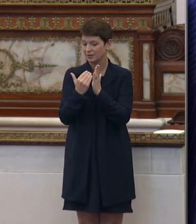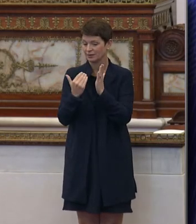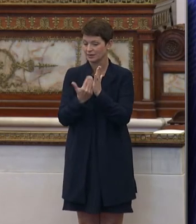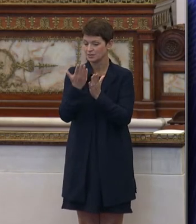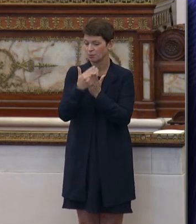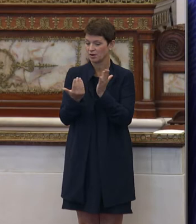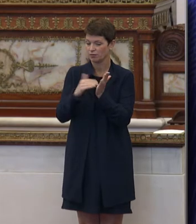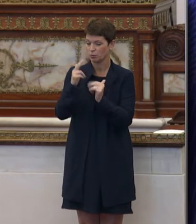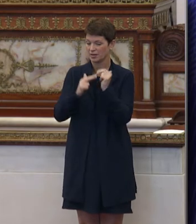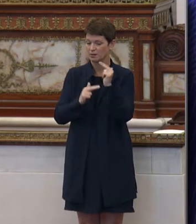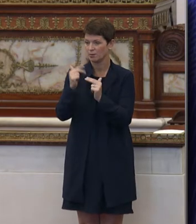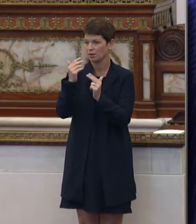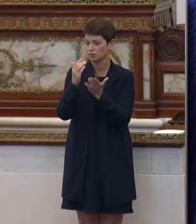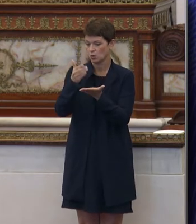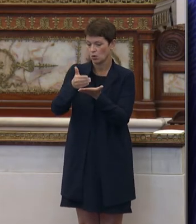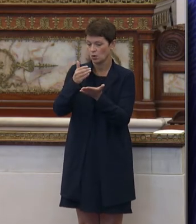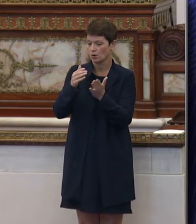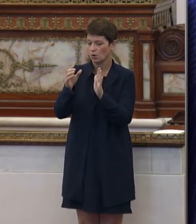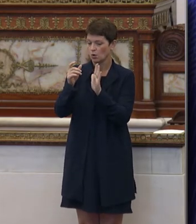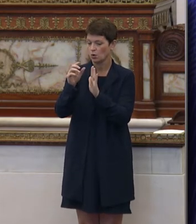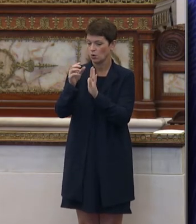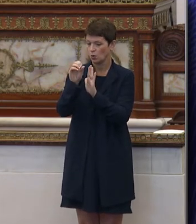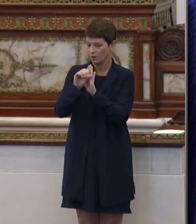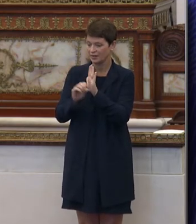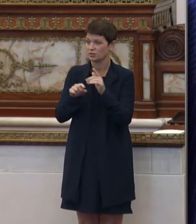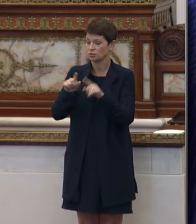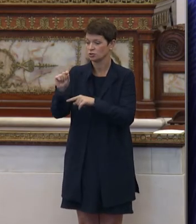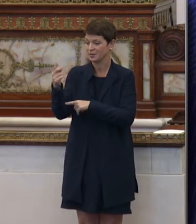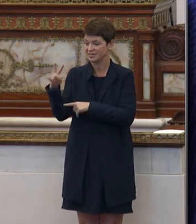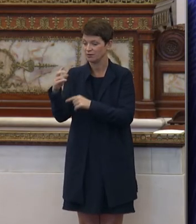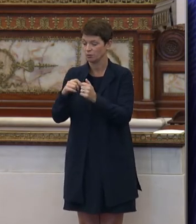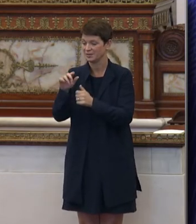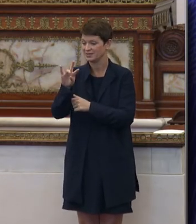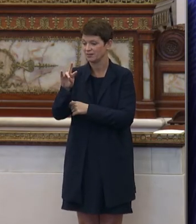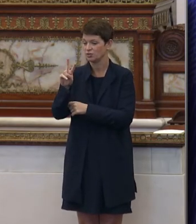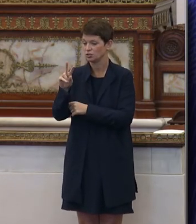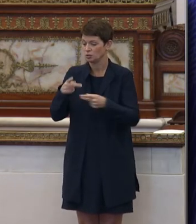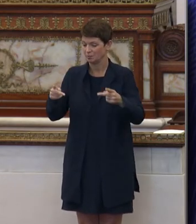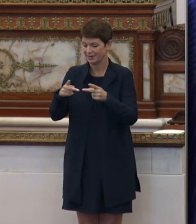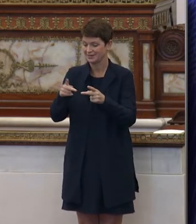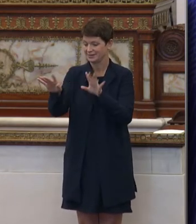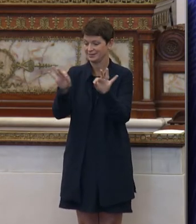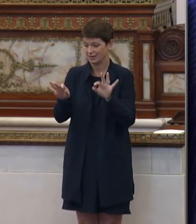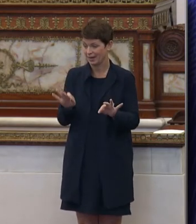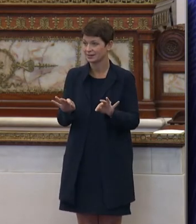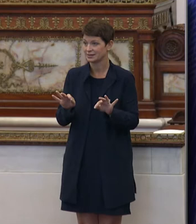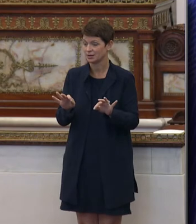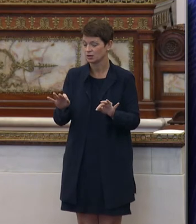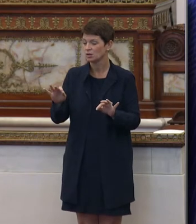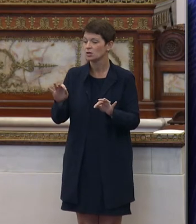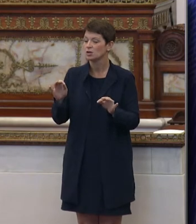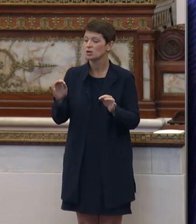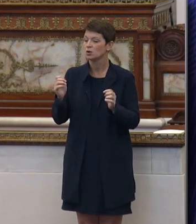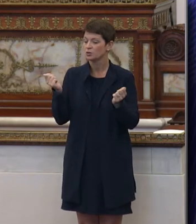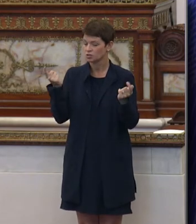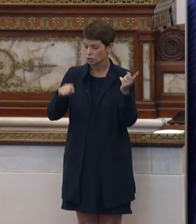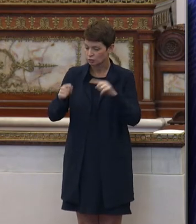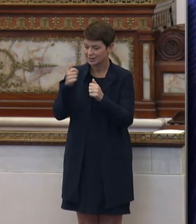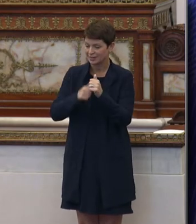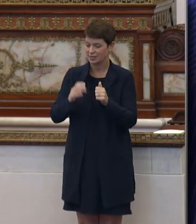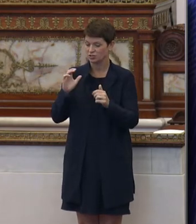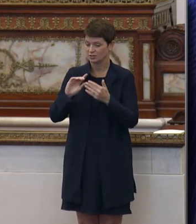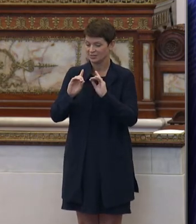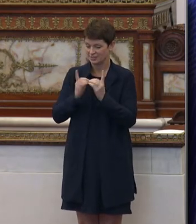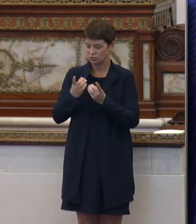the rebuild ordinance in 2017, with the 72 sites that were selected, was agreed upon with each district